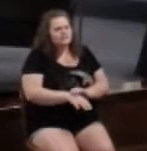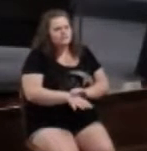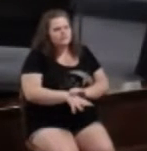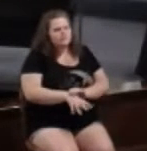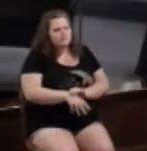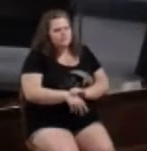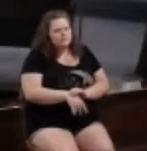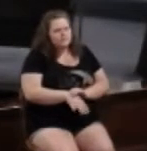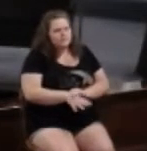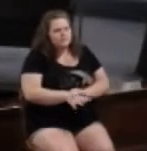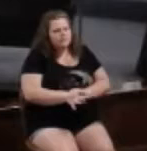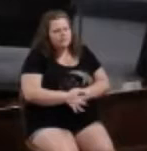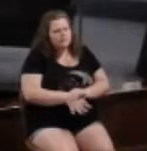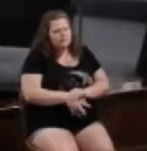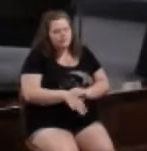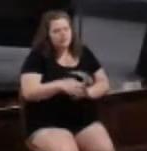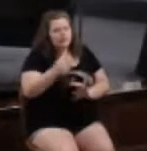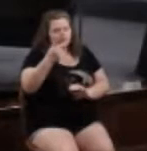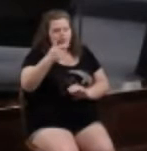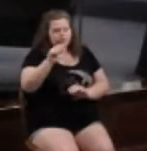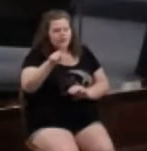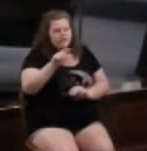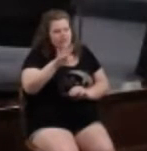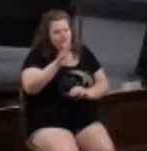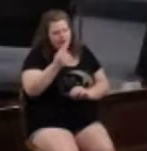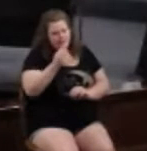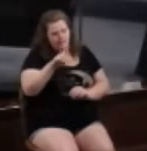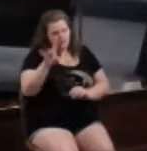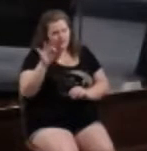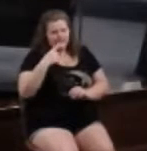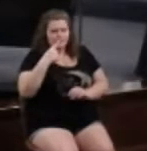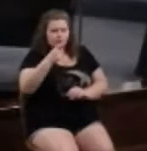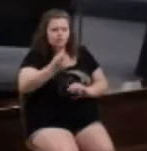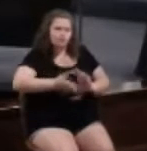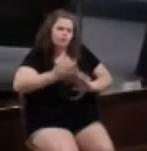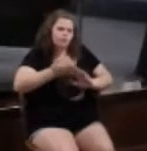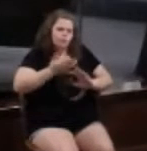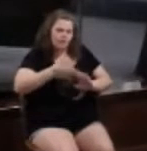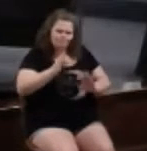Galatians 5, 7-9 says this, You were running a good race.